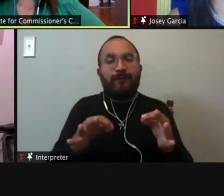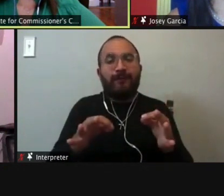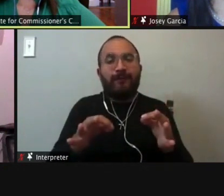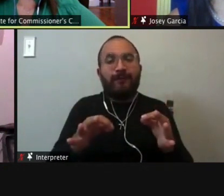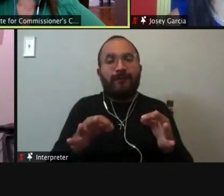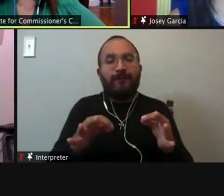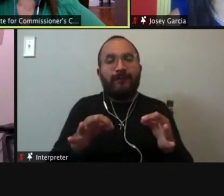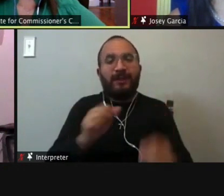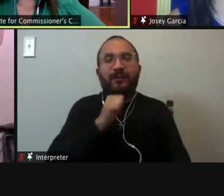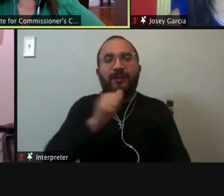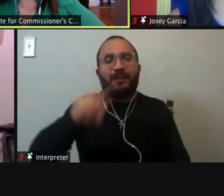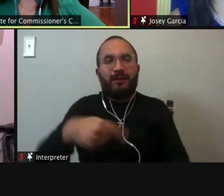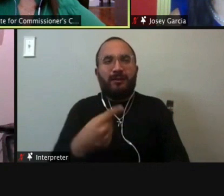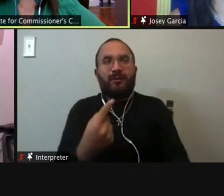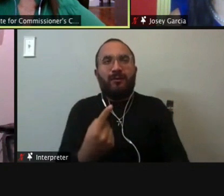only incarcerate?